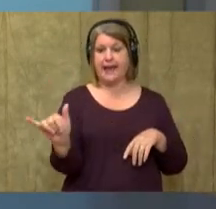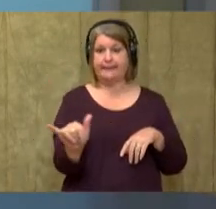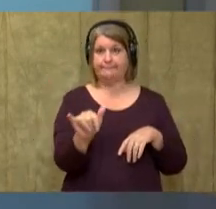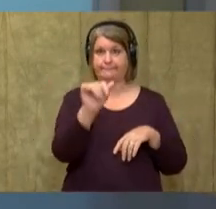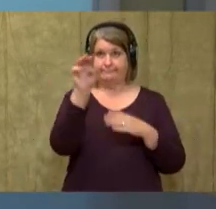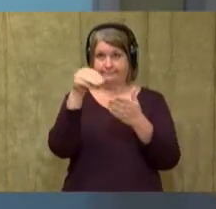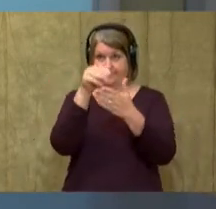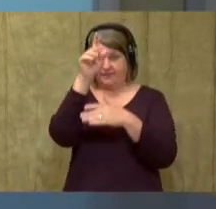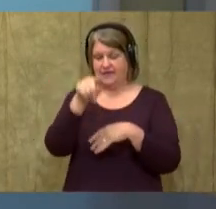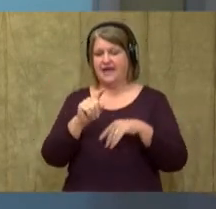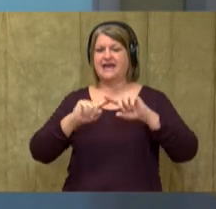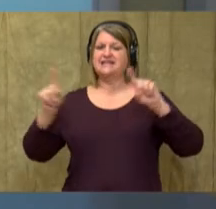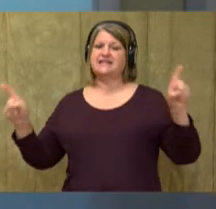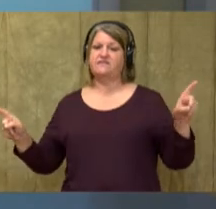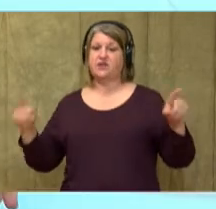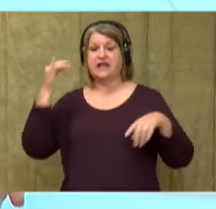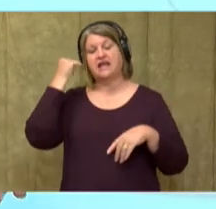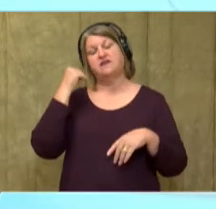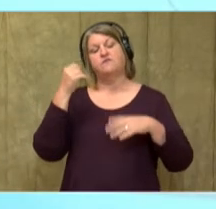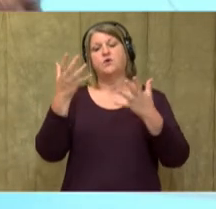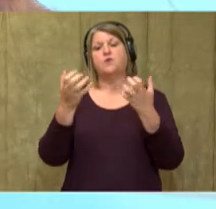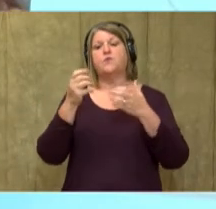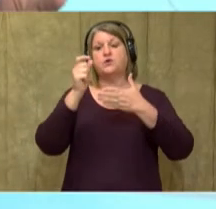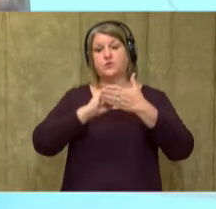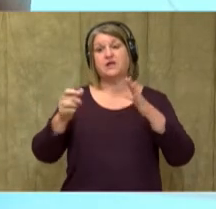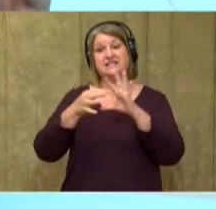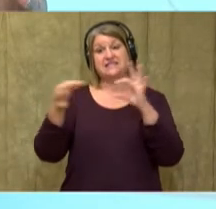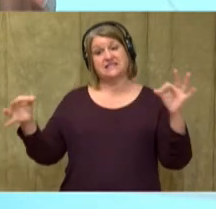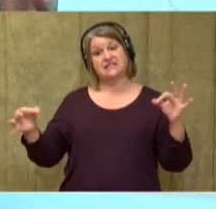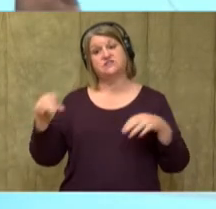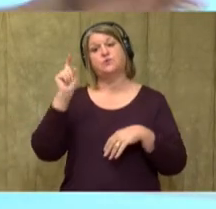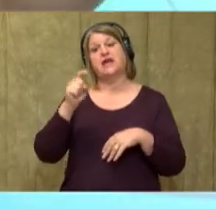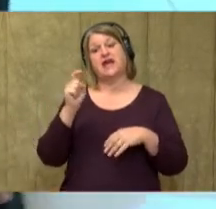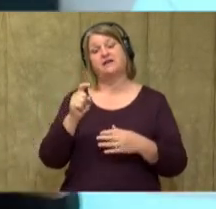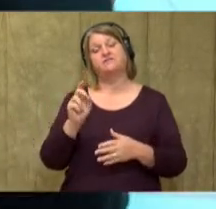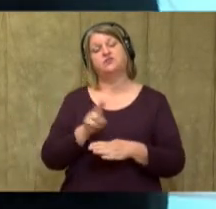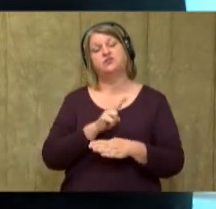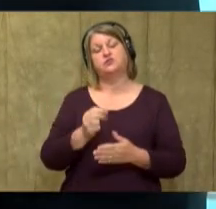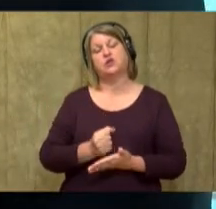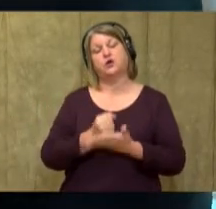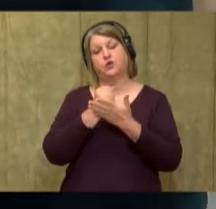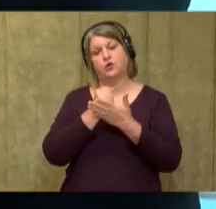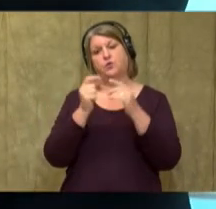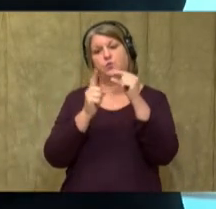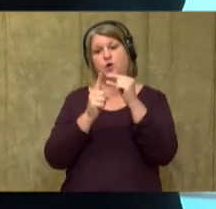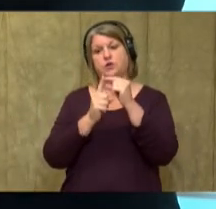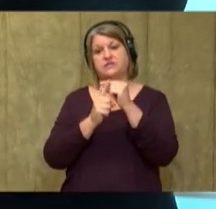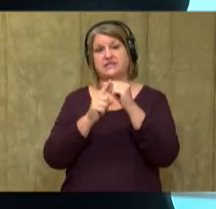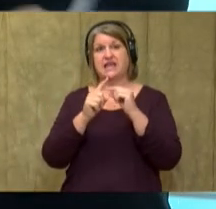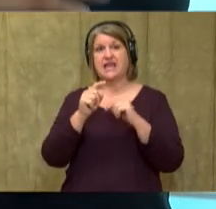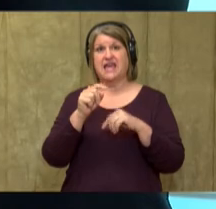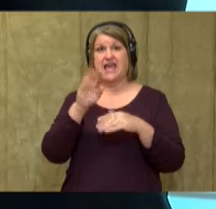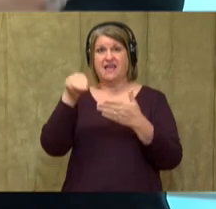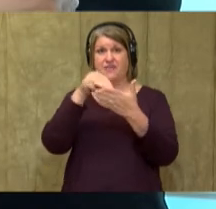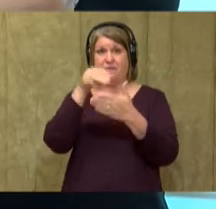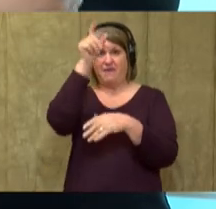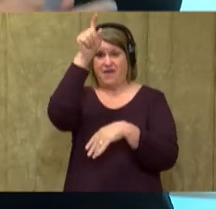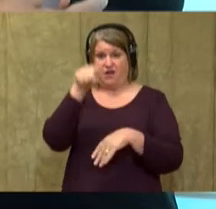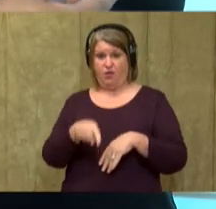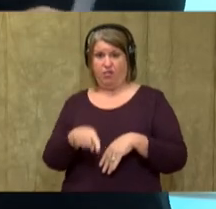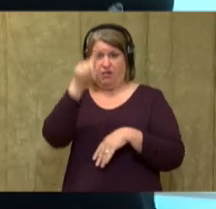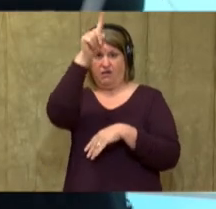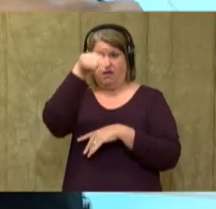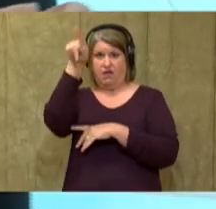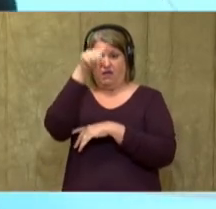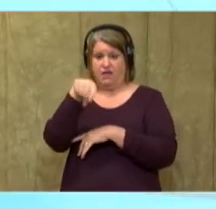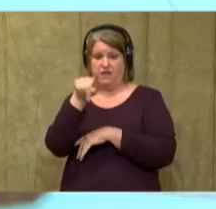if we wanted to take this and write it in the sentence, we have to use our clue words. So, if we're going in the middle, we're talking about how they are the